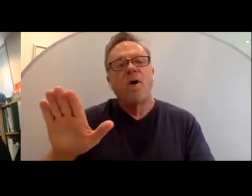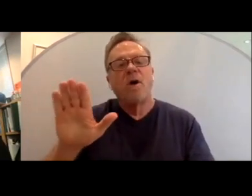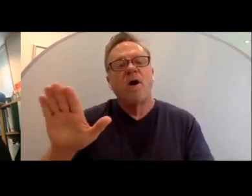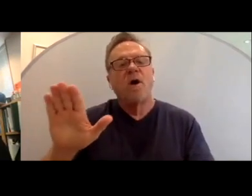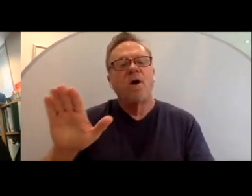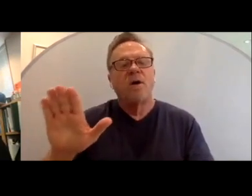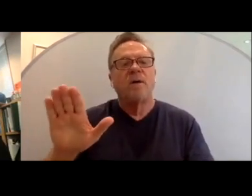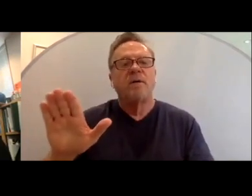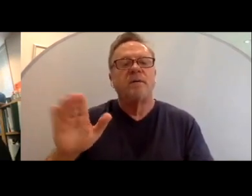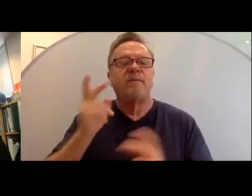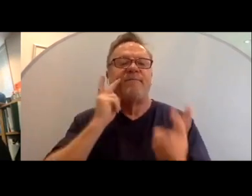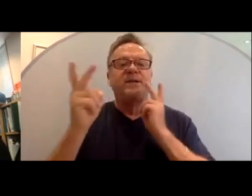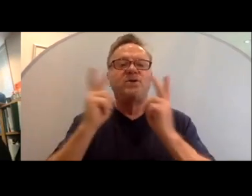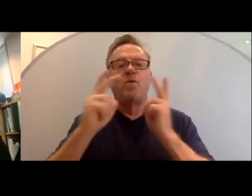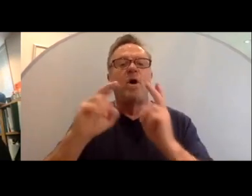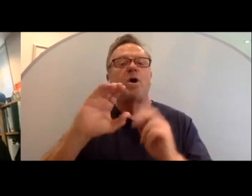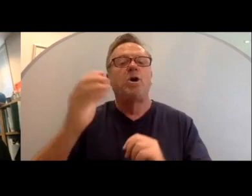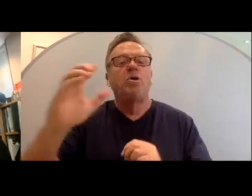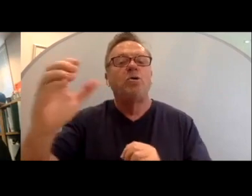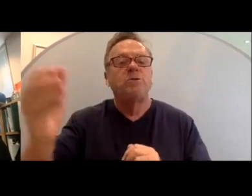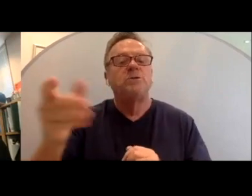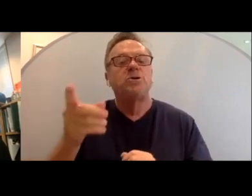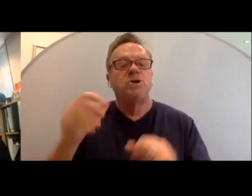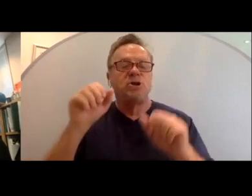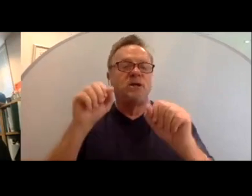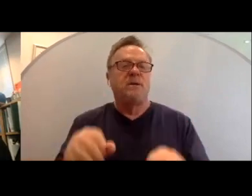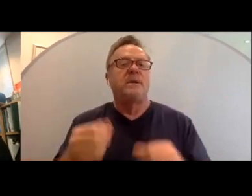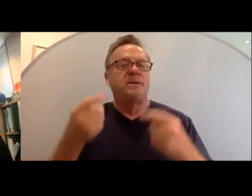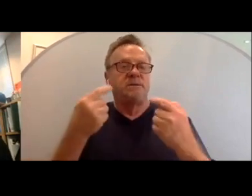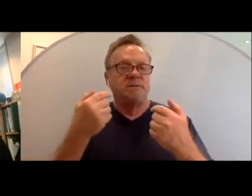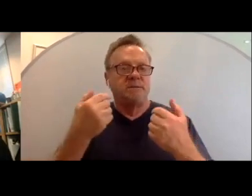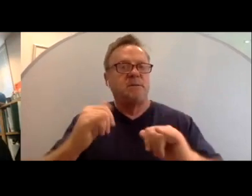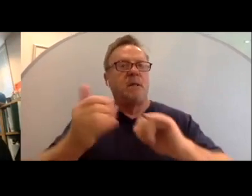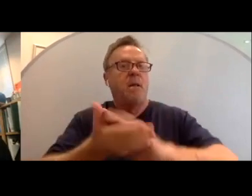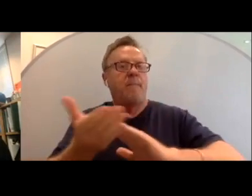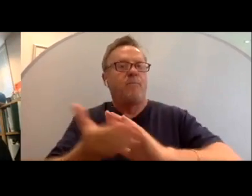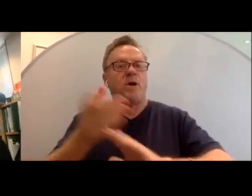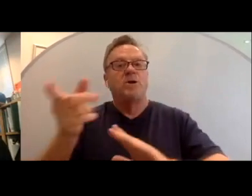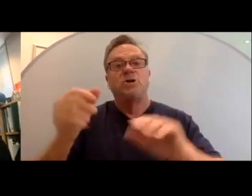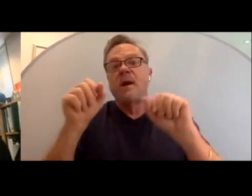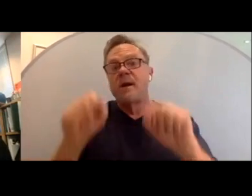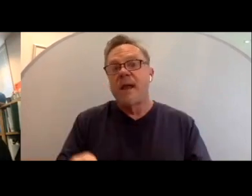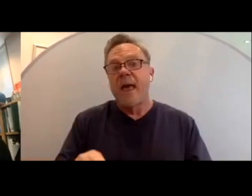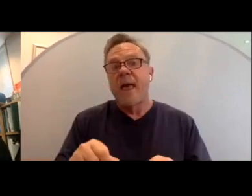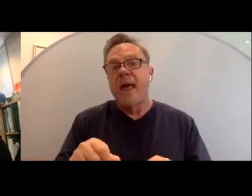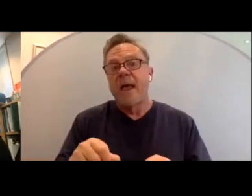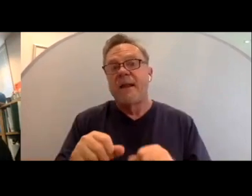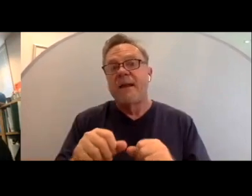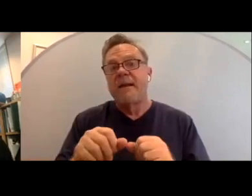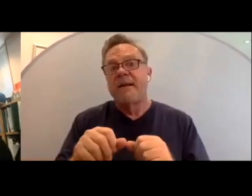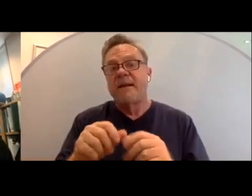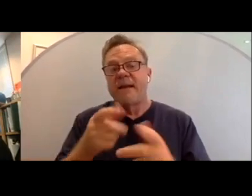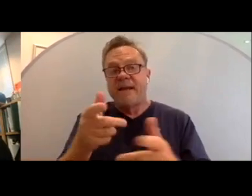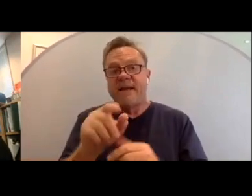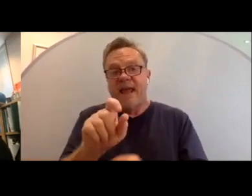her visual cues that she is able to still operate, she is able to activate that.